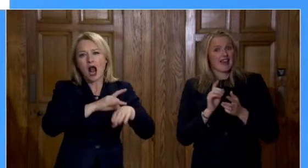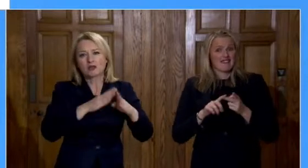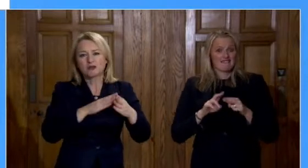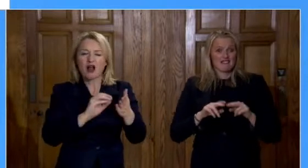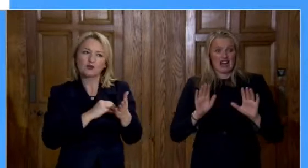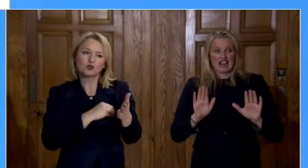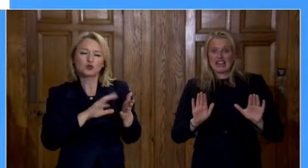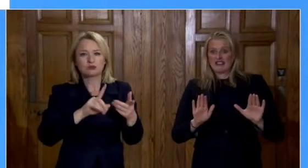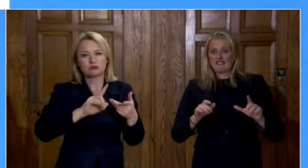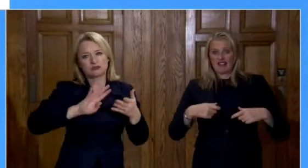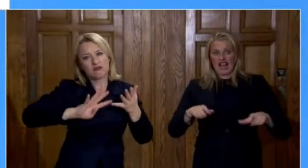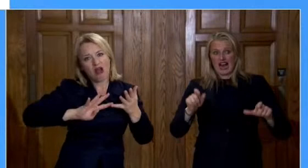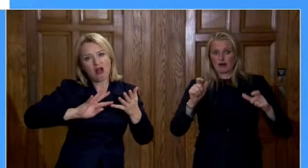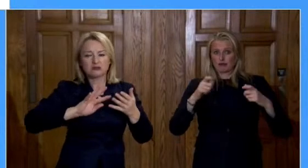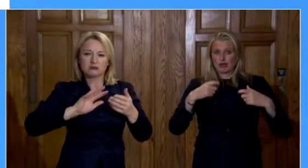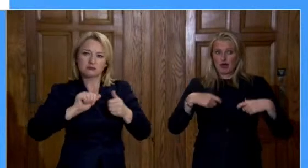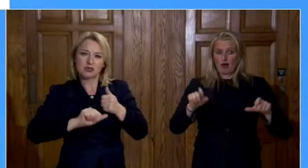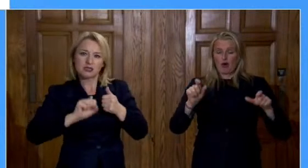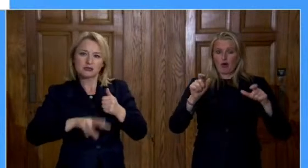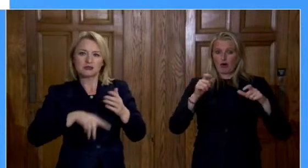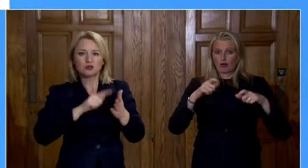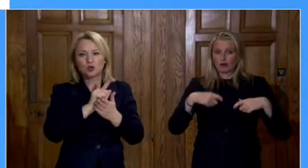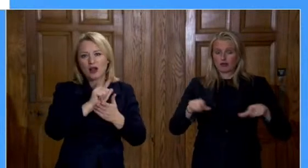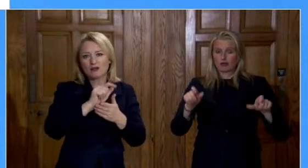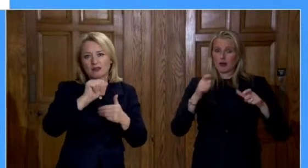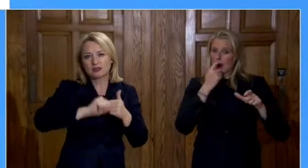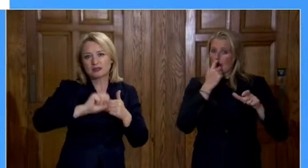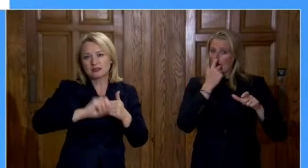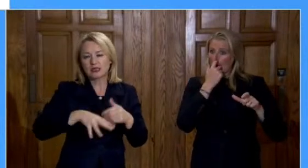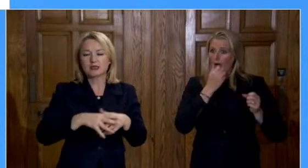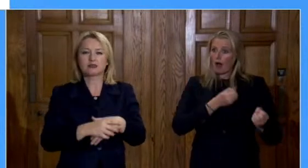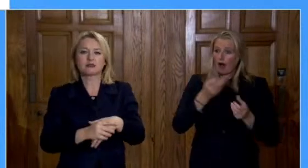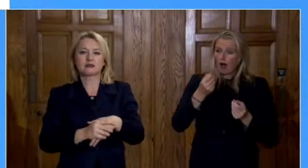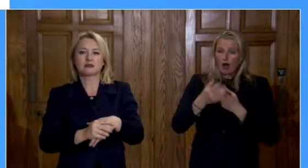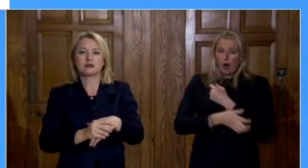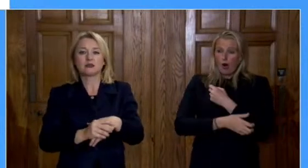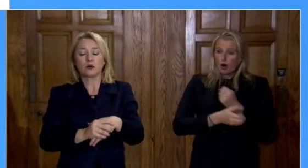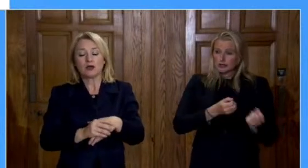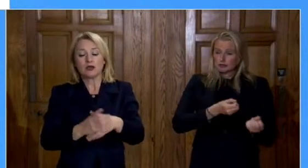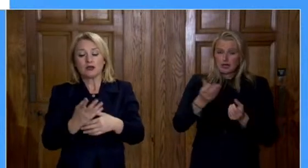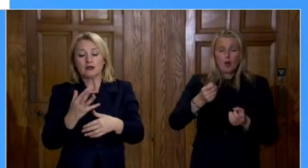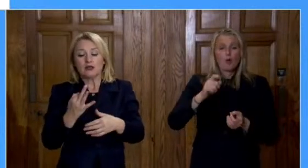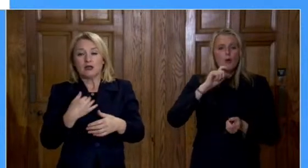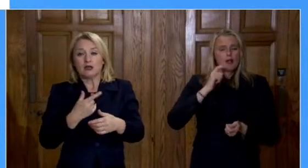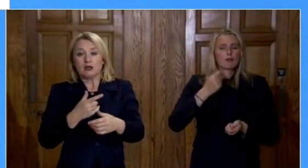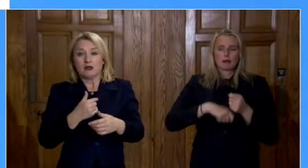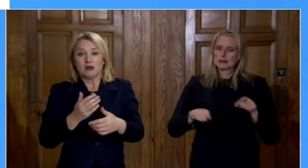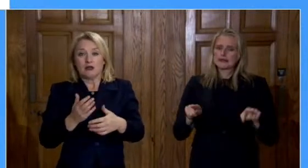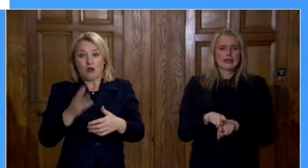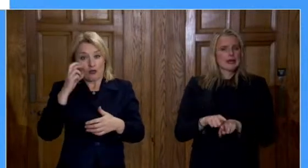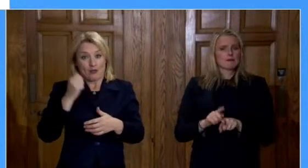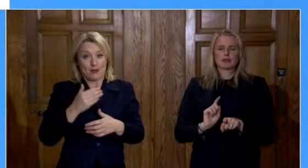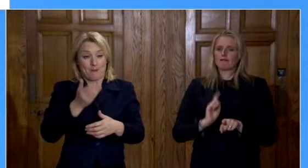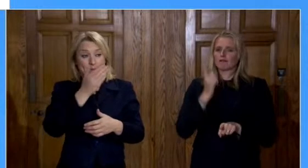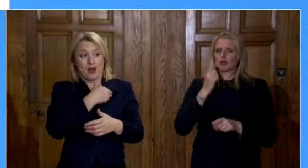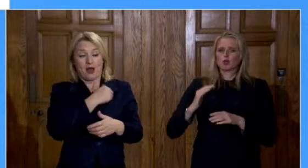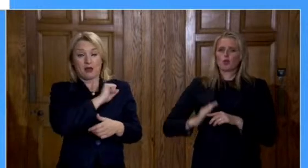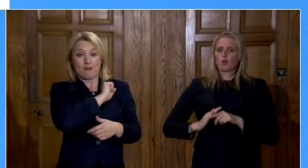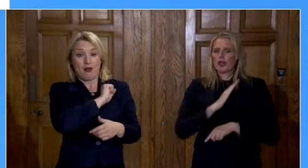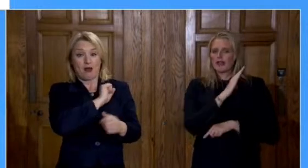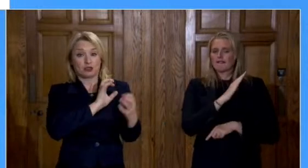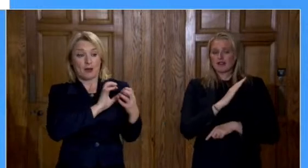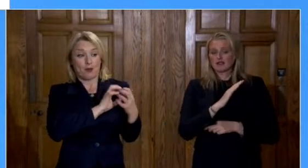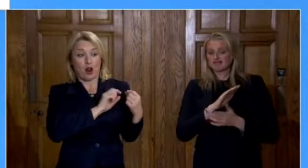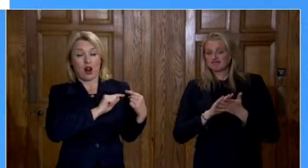unchanged, the same high level of hospital in patients as in wave one in a maximum of six weeks, possibly